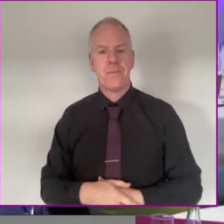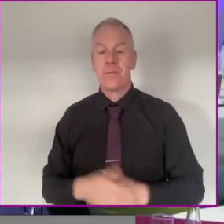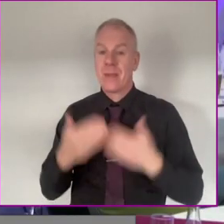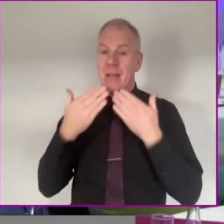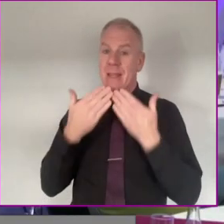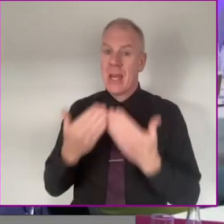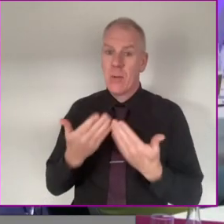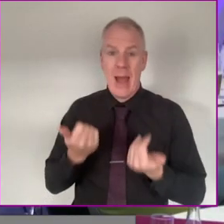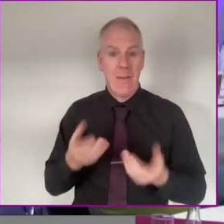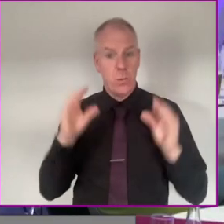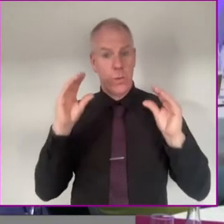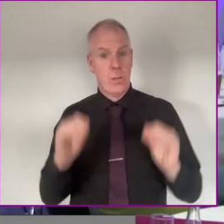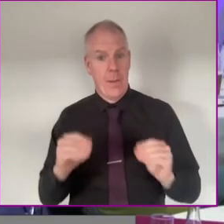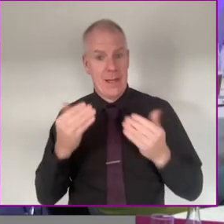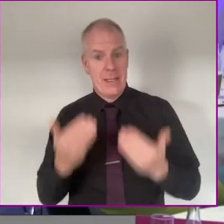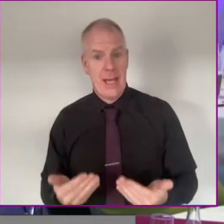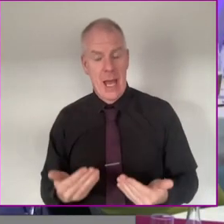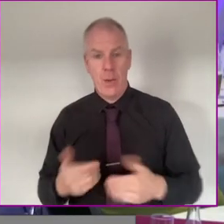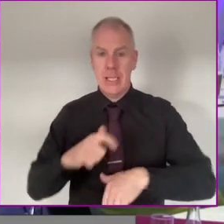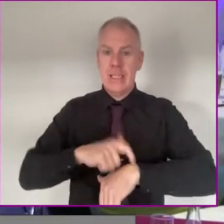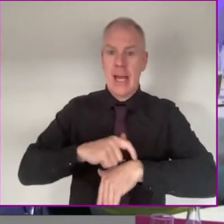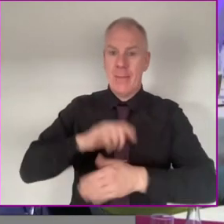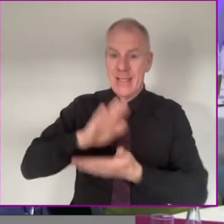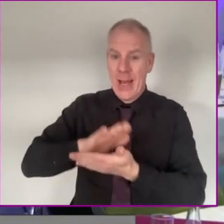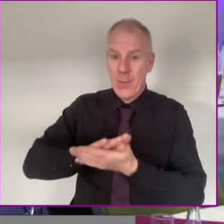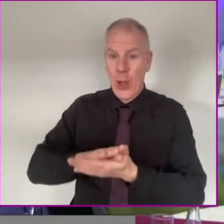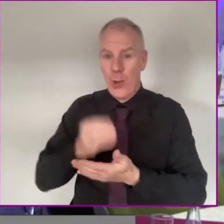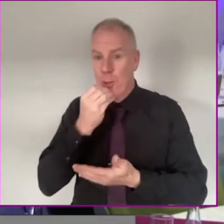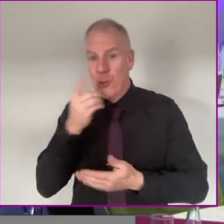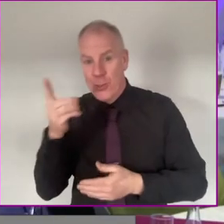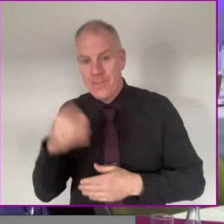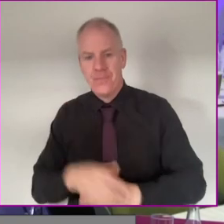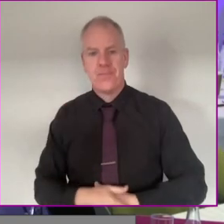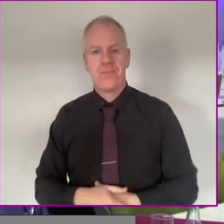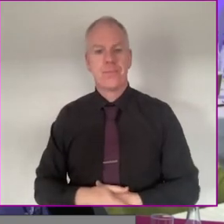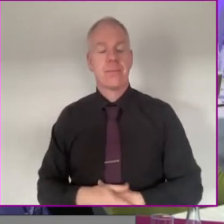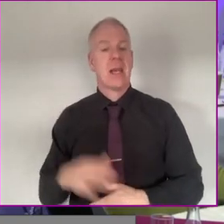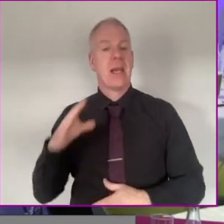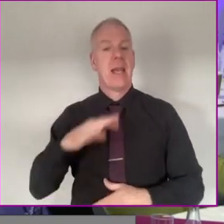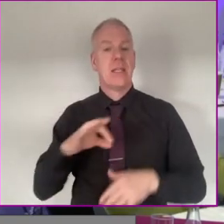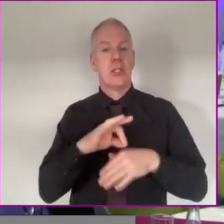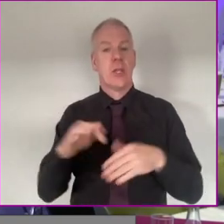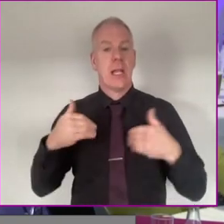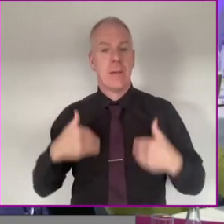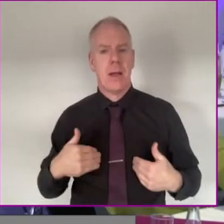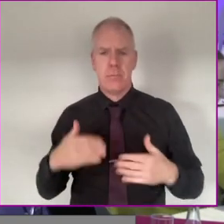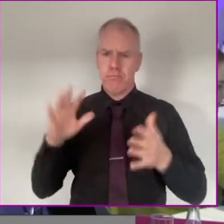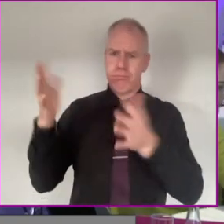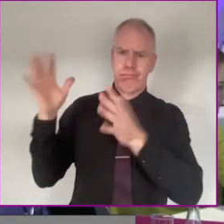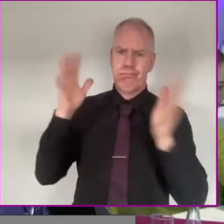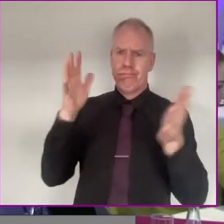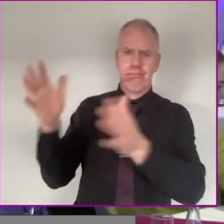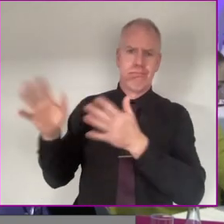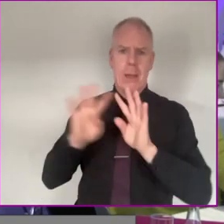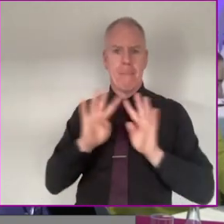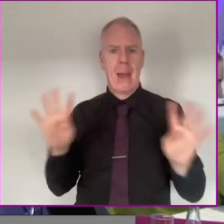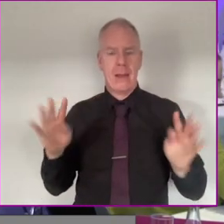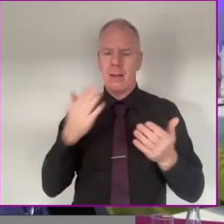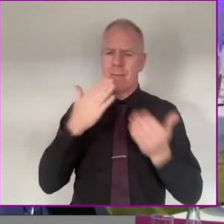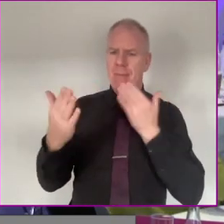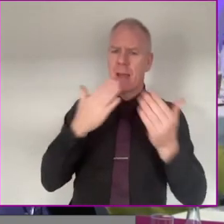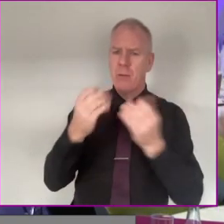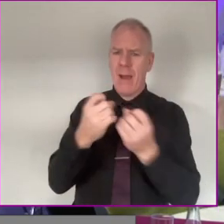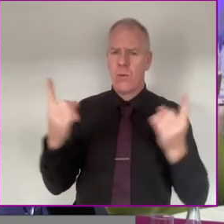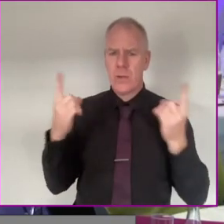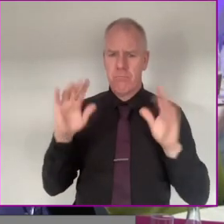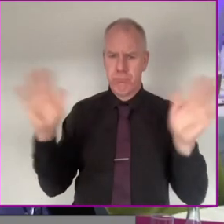Great, thanks. I'm going to have to call it there, I think, because we'd all like some sandwiches, I think. So just ladies and gentlemen, round of applause for our fabulous panel. Thank